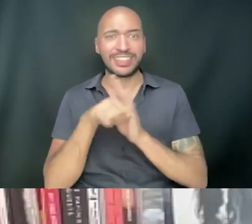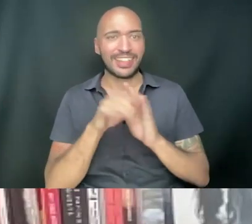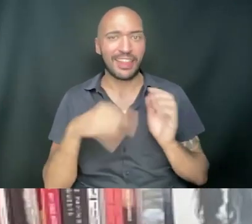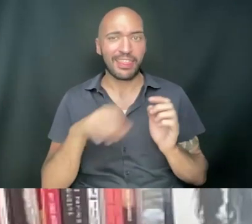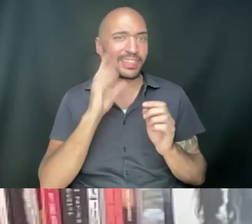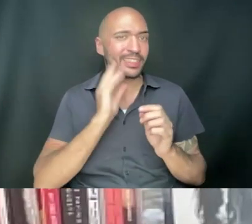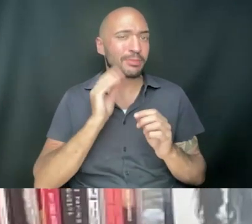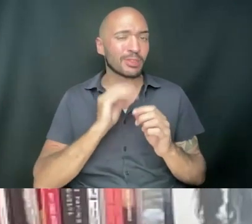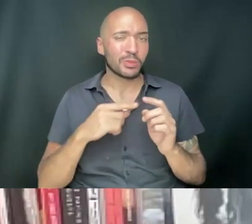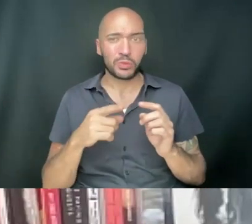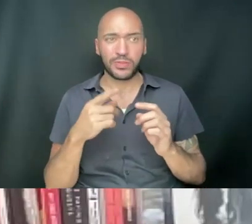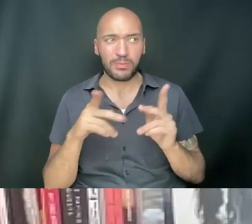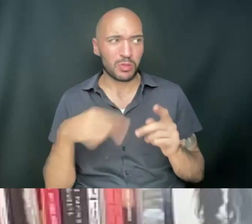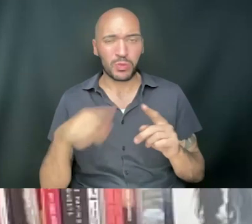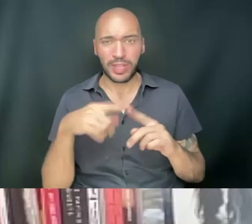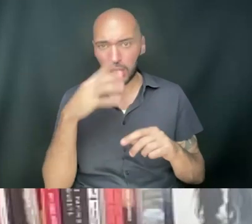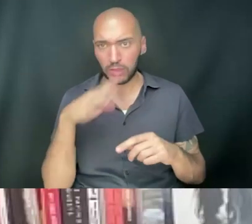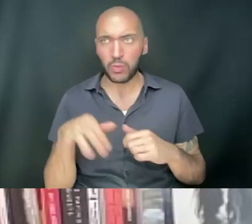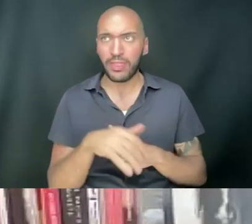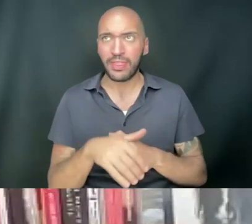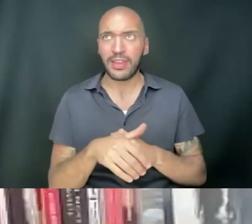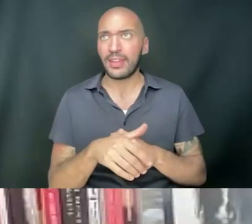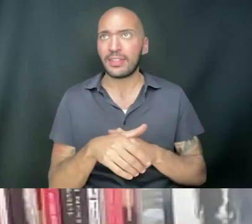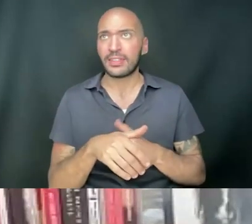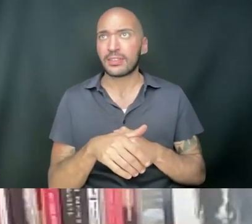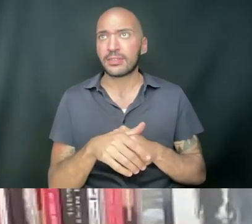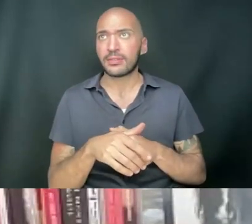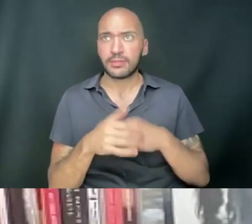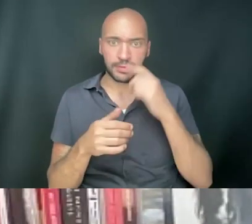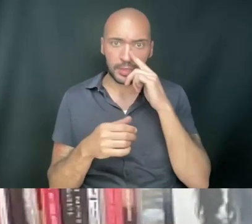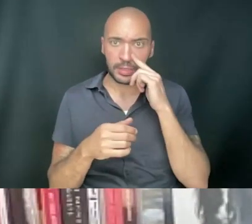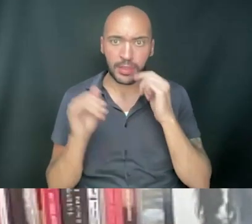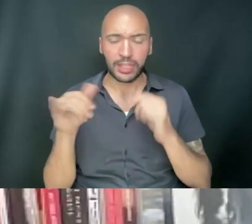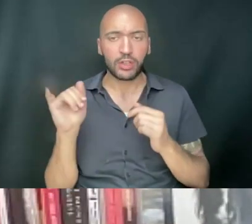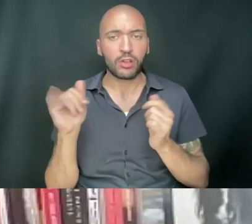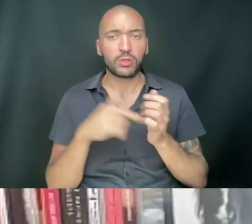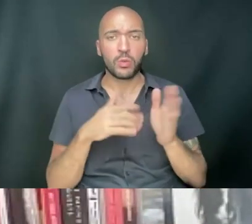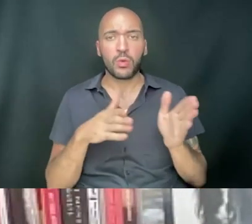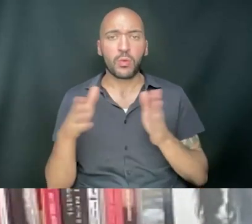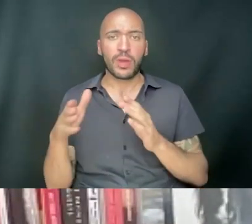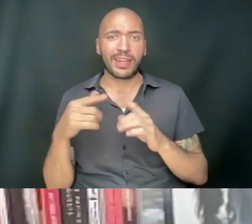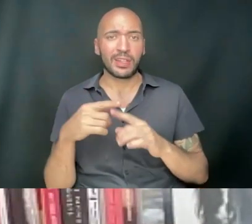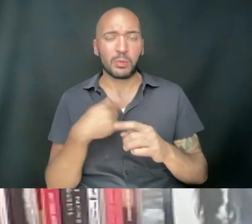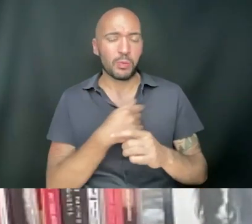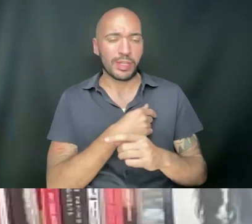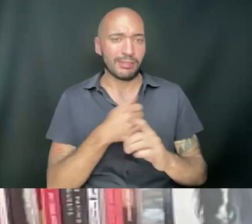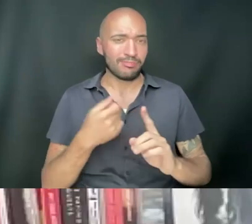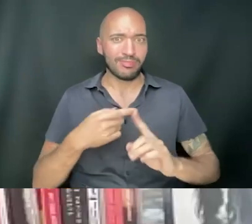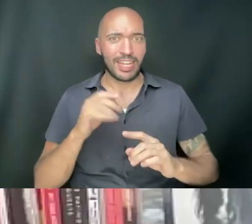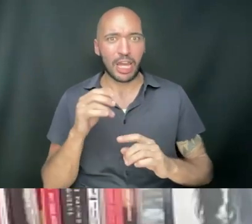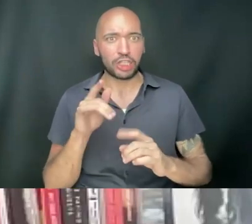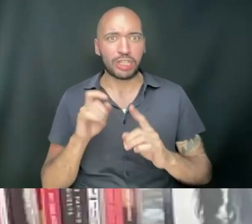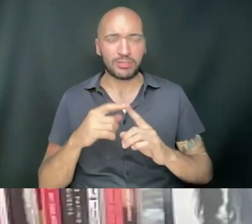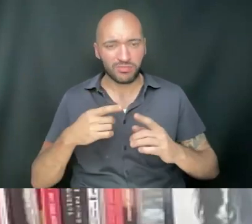folks, you can't ignore that, right? So that's also a way that we can energize movement work, for sure.